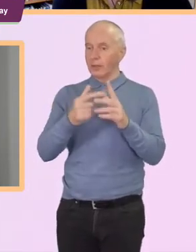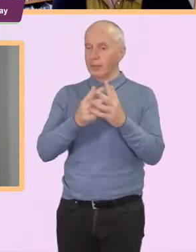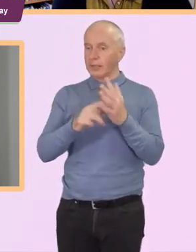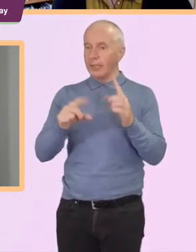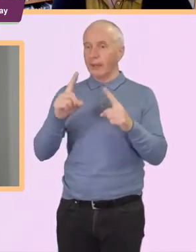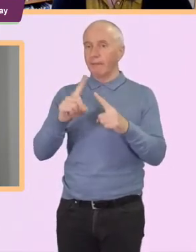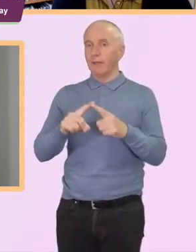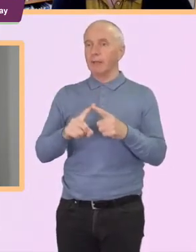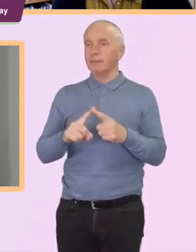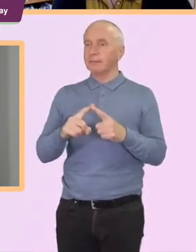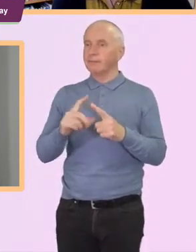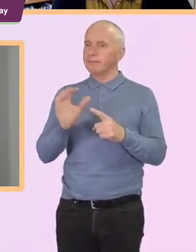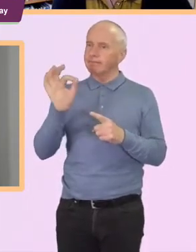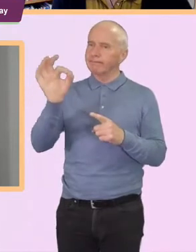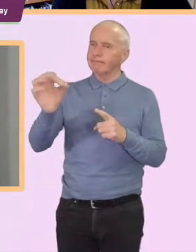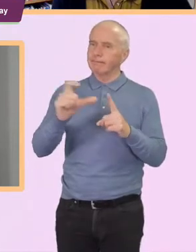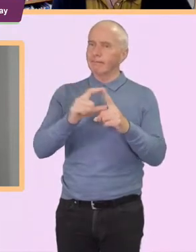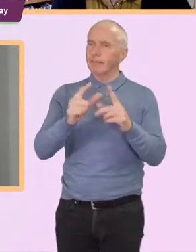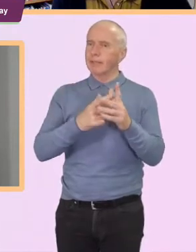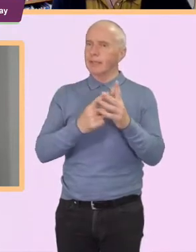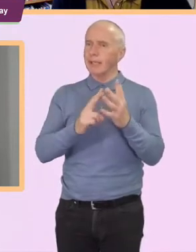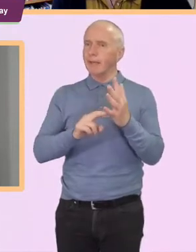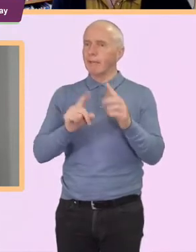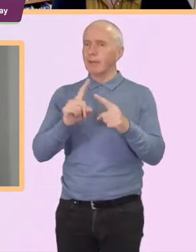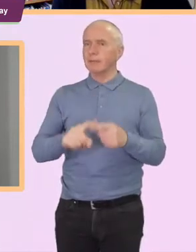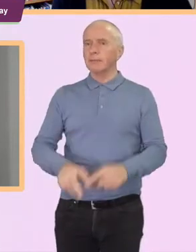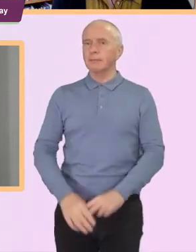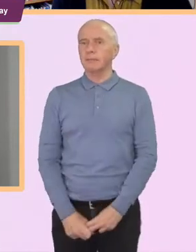question for Dave which would be this Dave